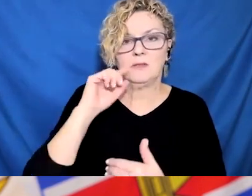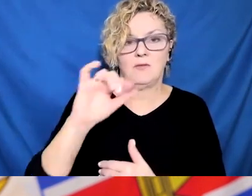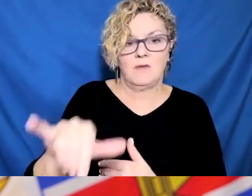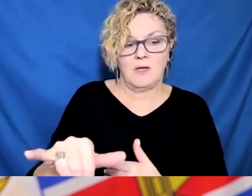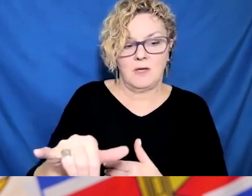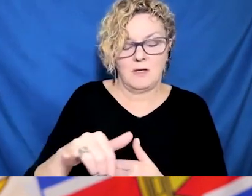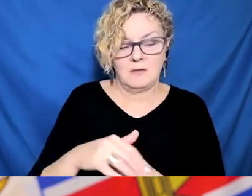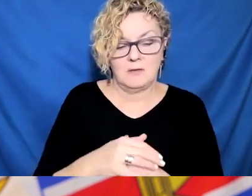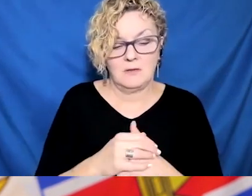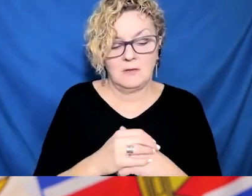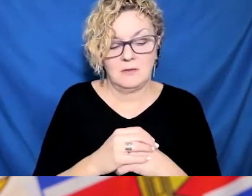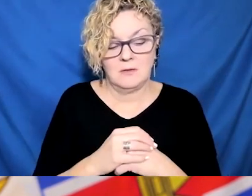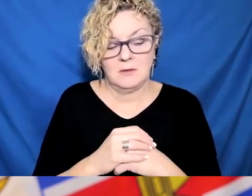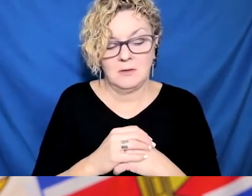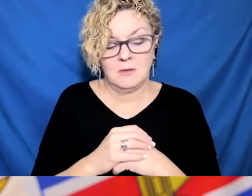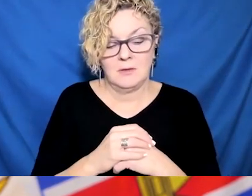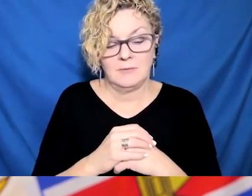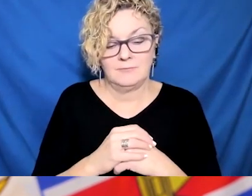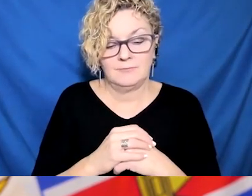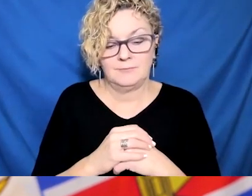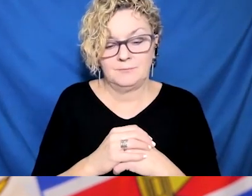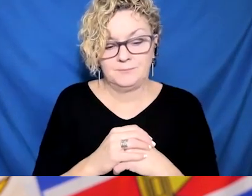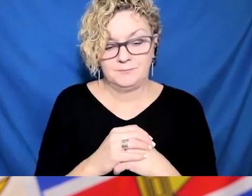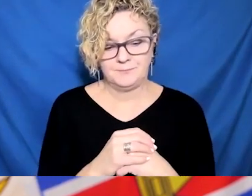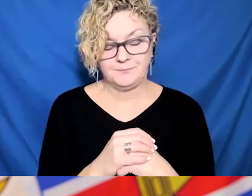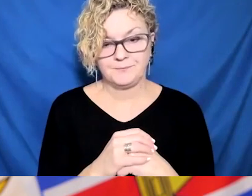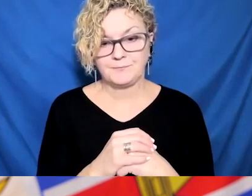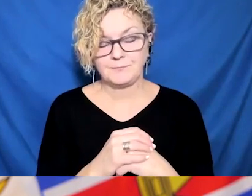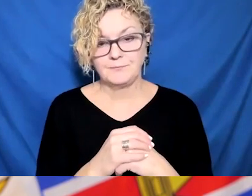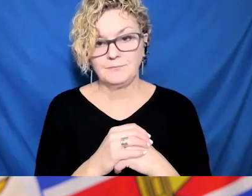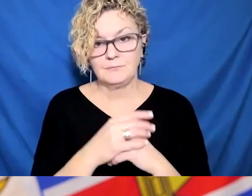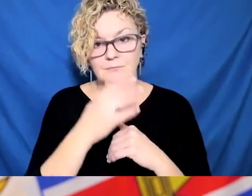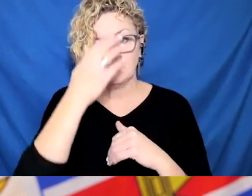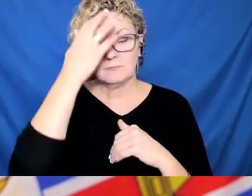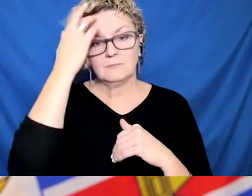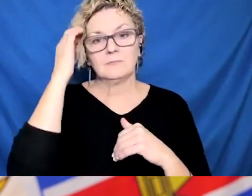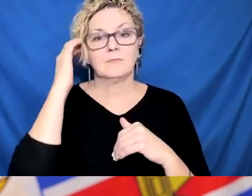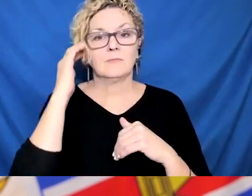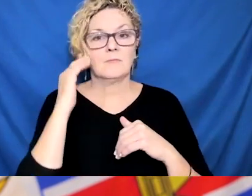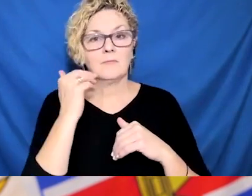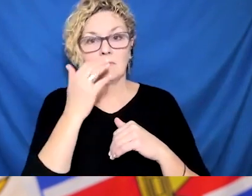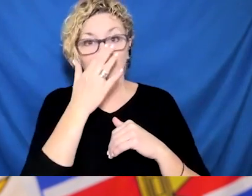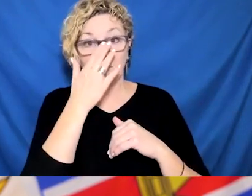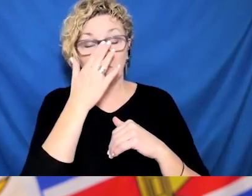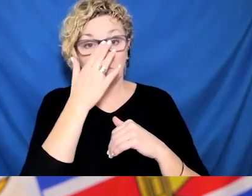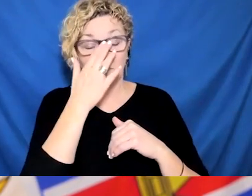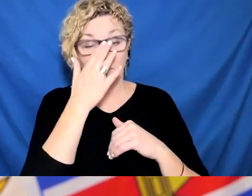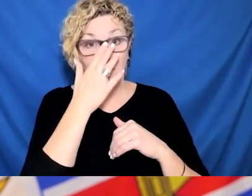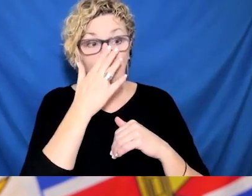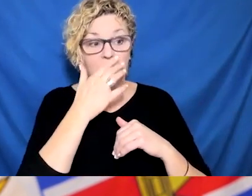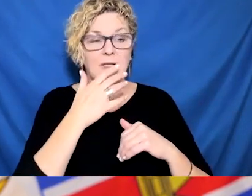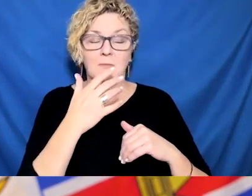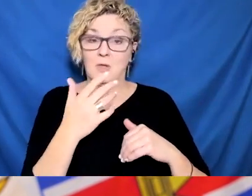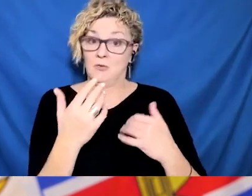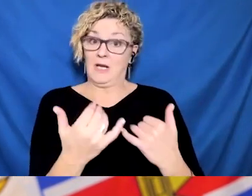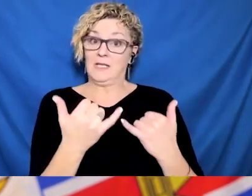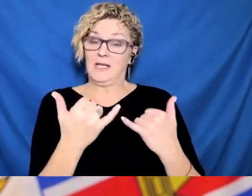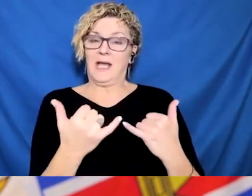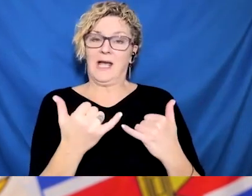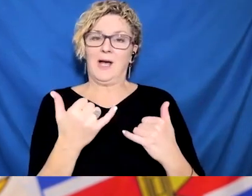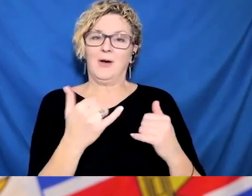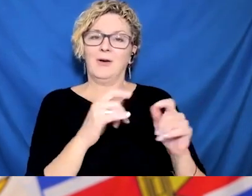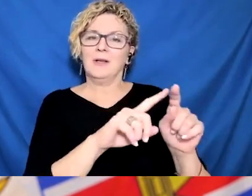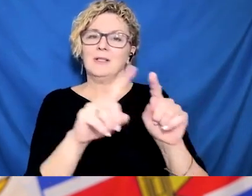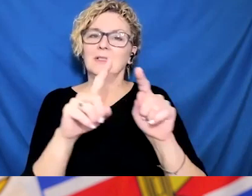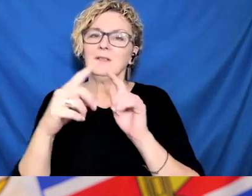Yes. Thank you. What is the plan for allocating more rapid tests to long-term care homes beyond the original